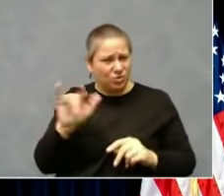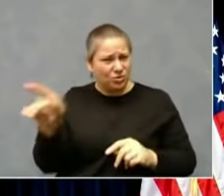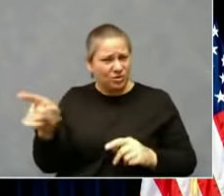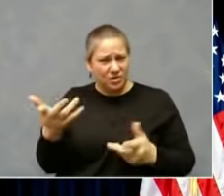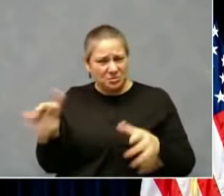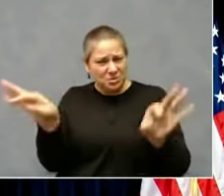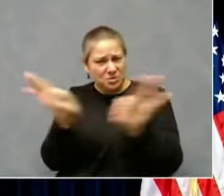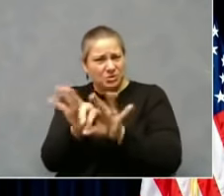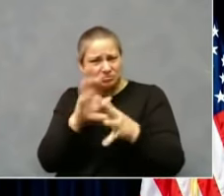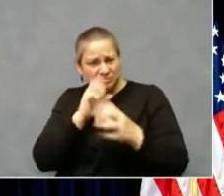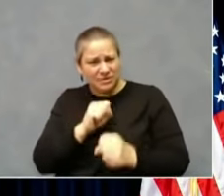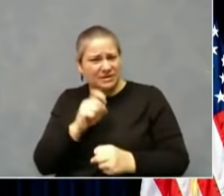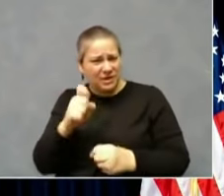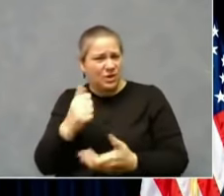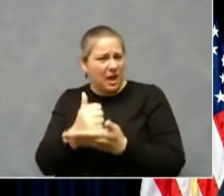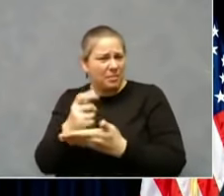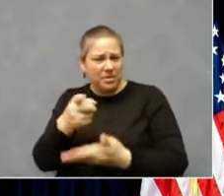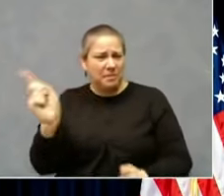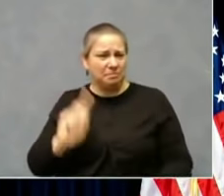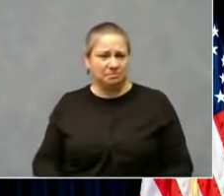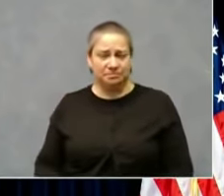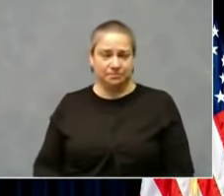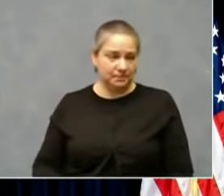Melissa Patrick, Kentucky Health News.